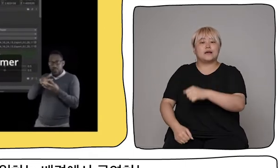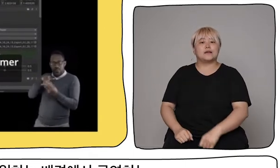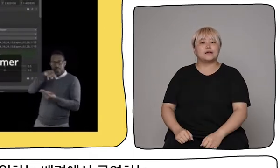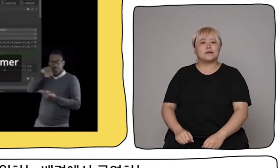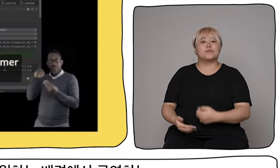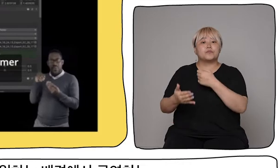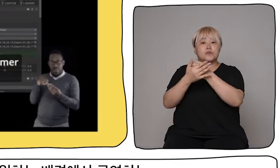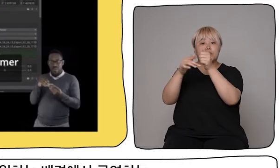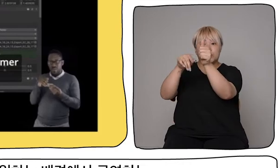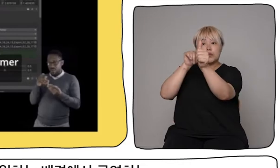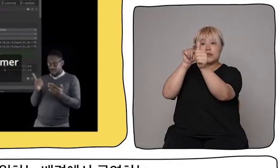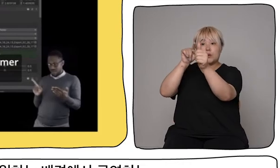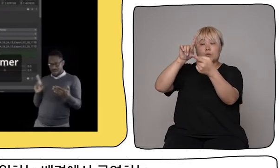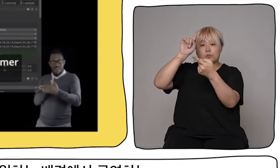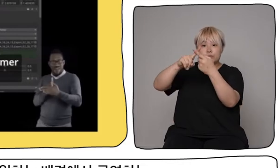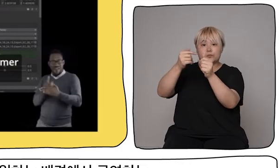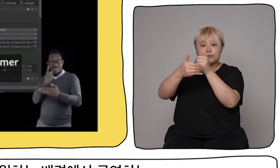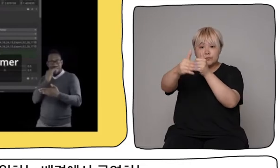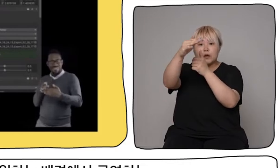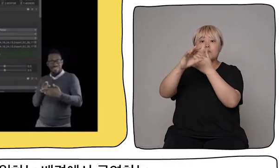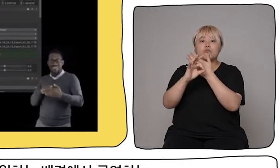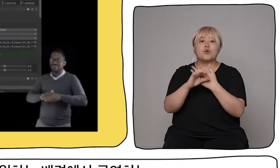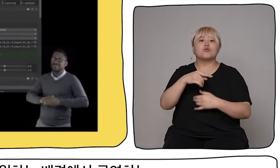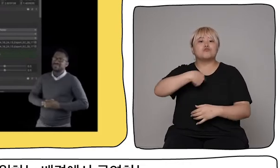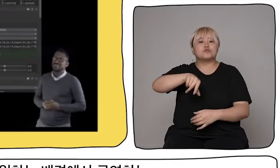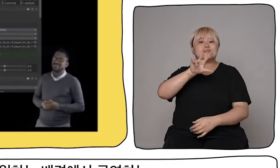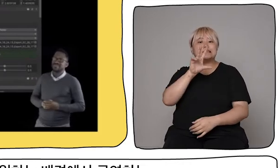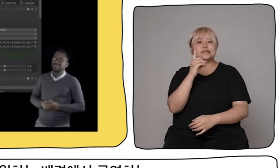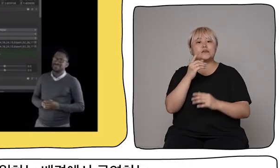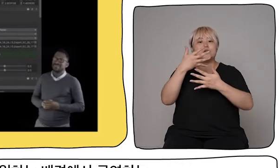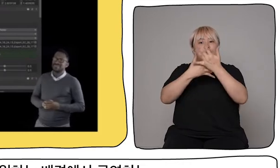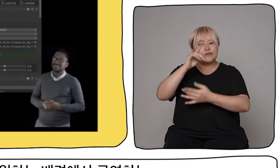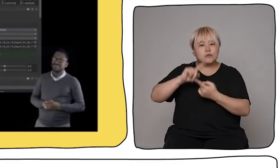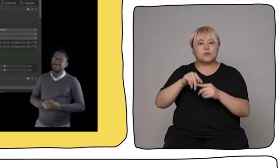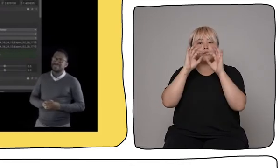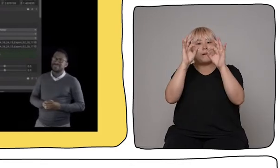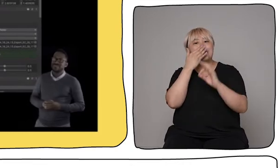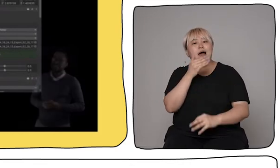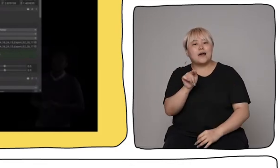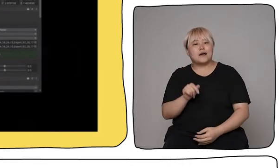the 3D video of the performer playing over whatever background we want.